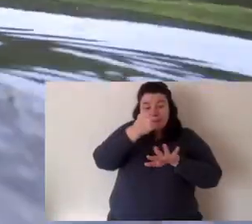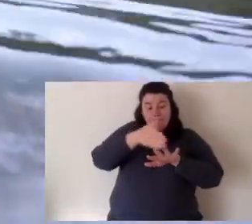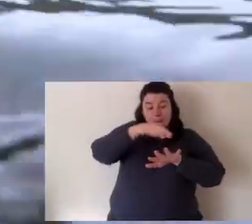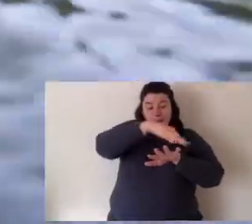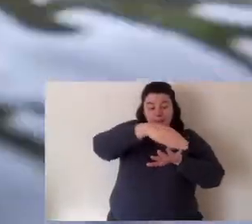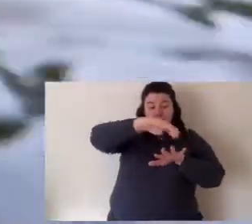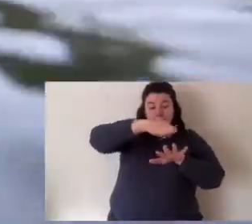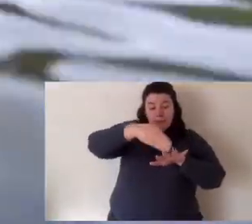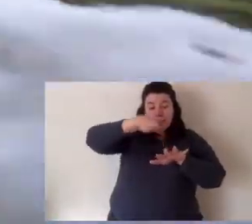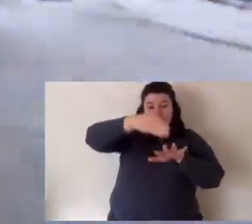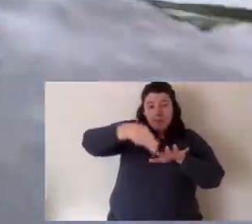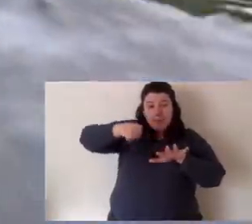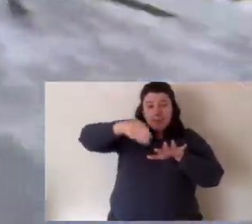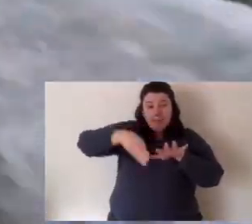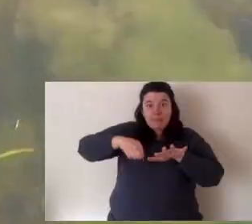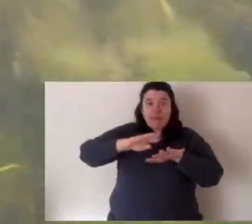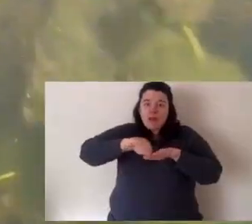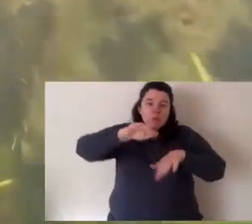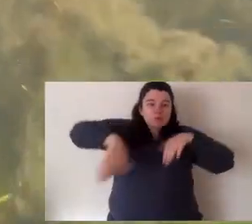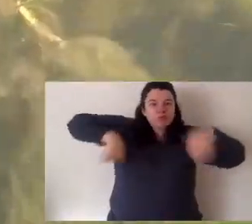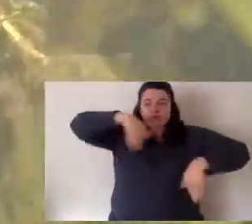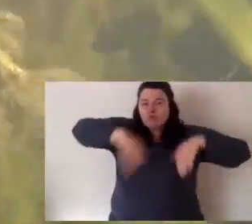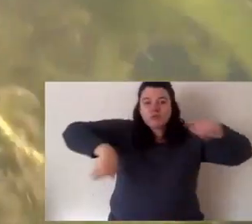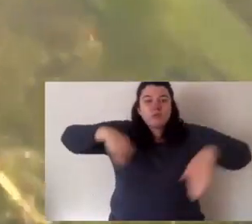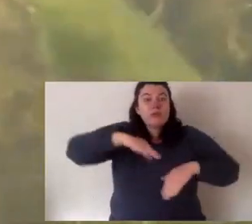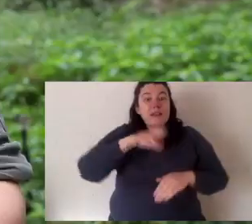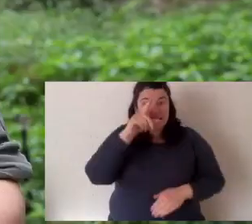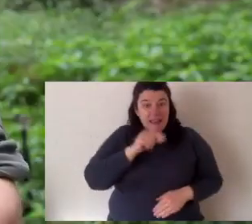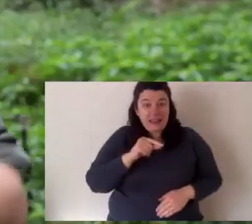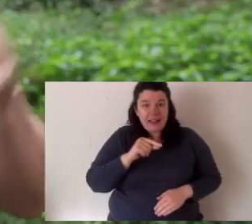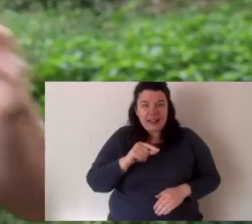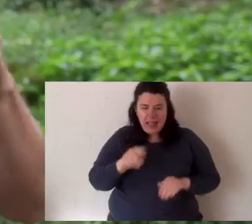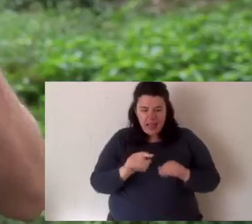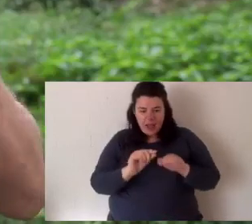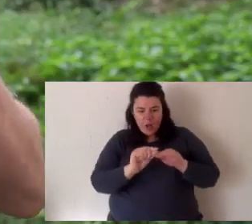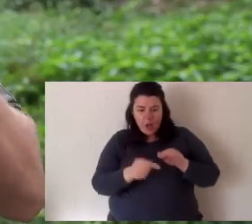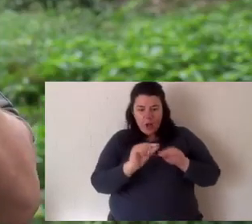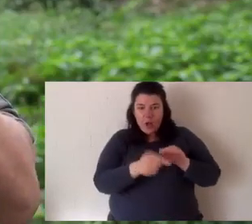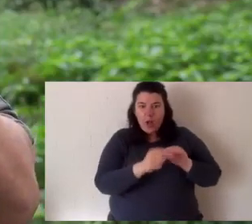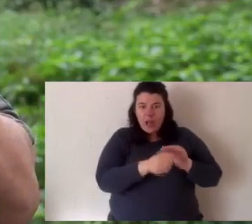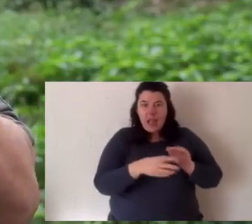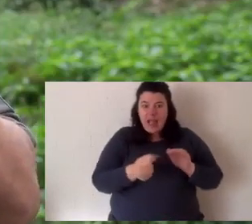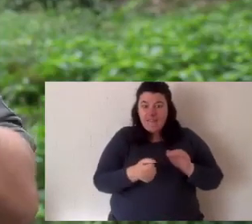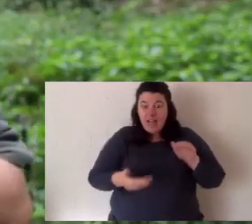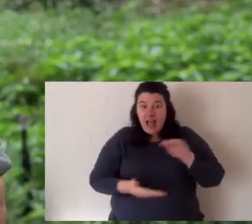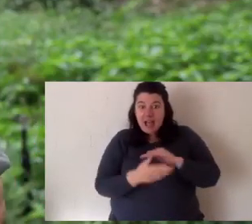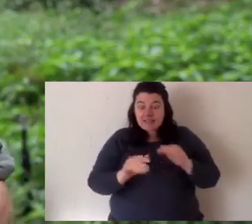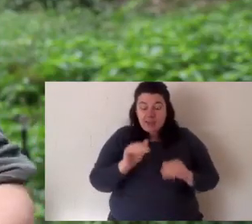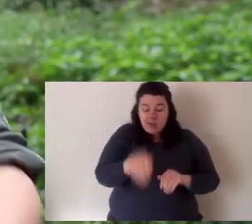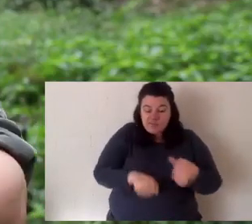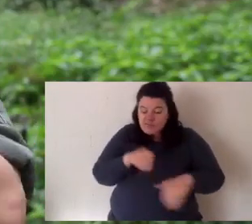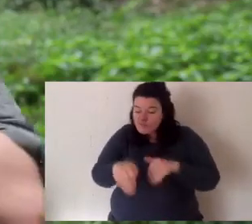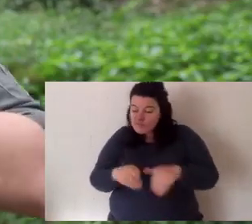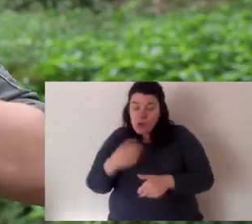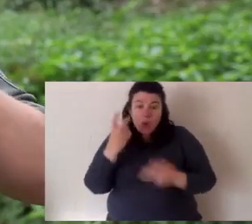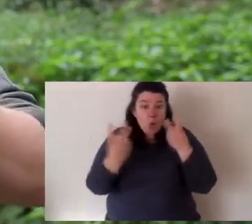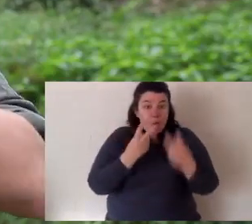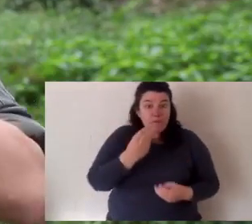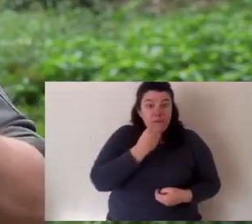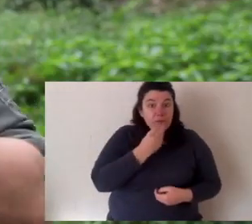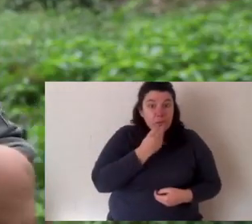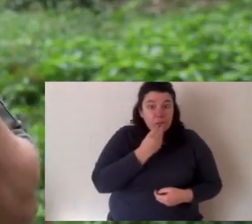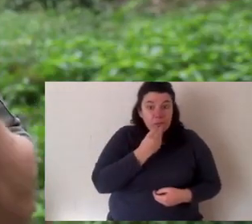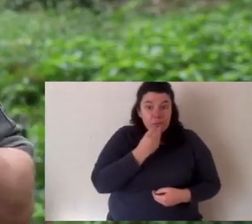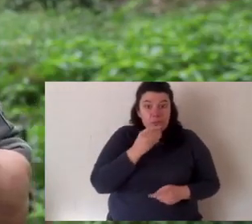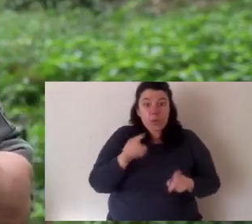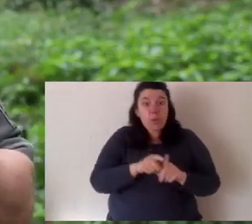feet are webbed. And that obviously helps for swimming. And they've also got reasonable claws. Underwater, they could scratch away